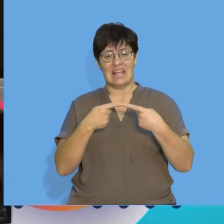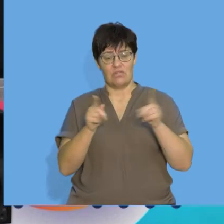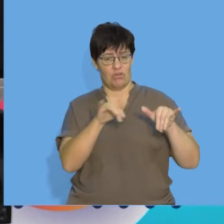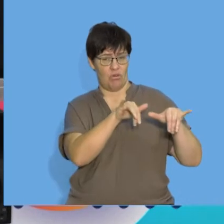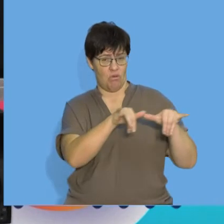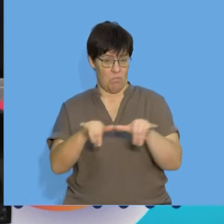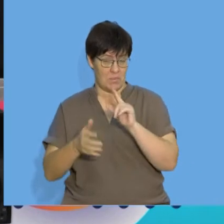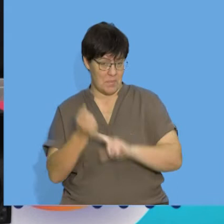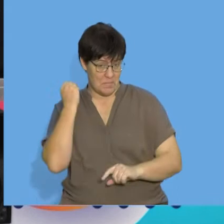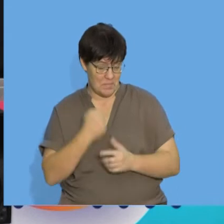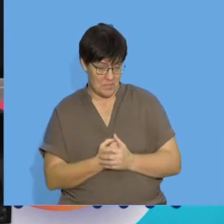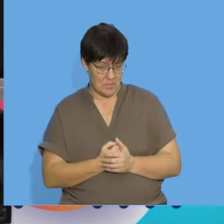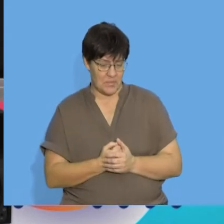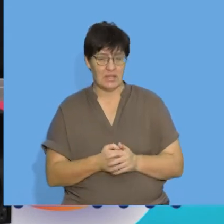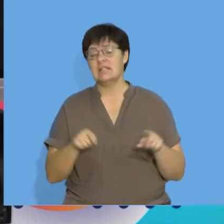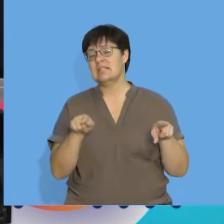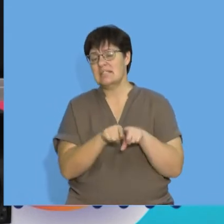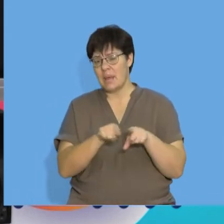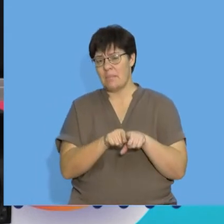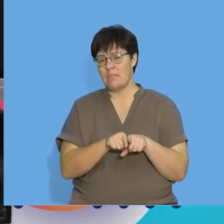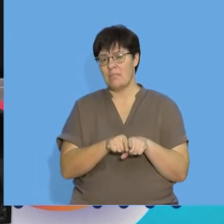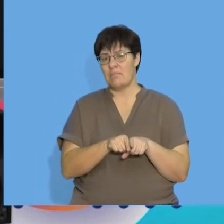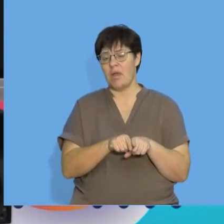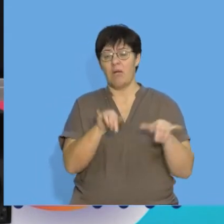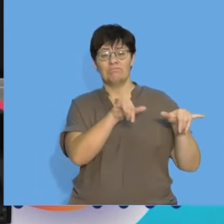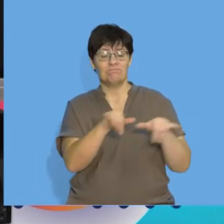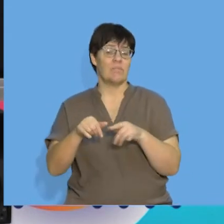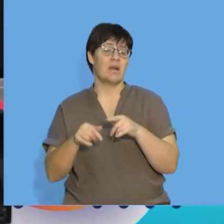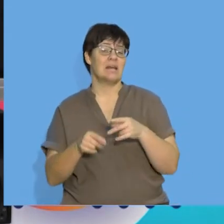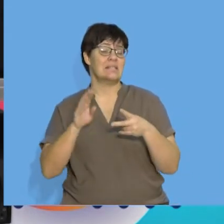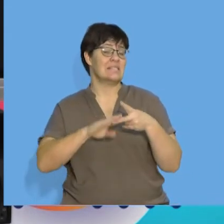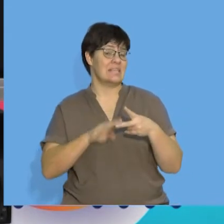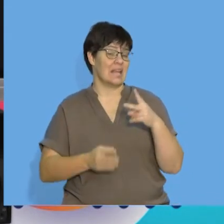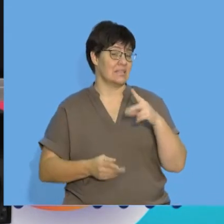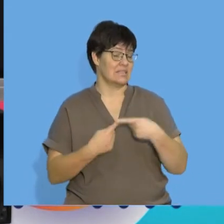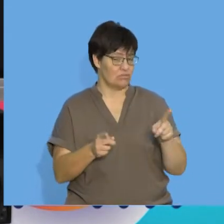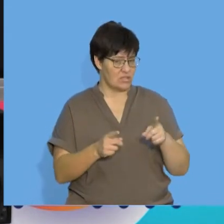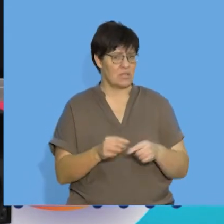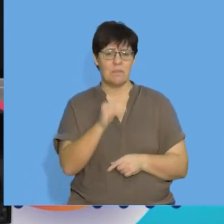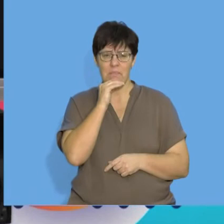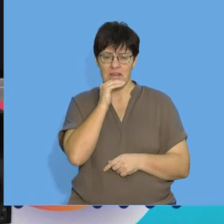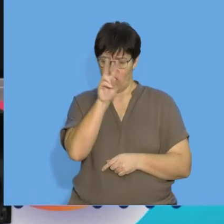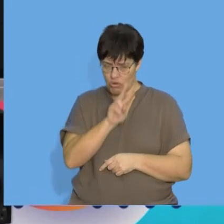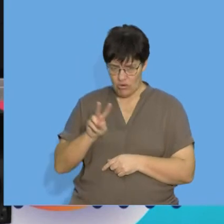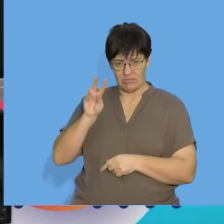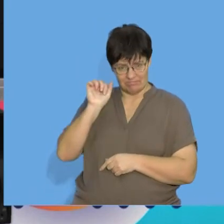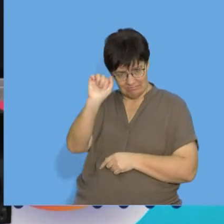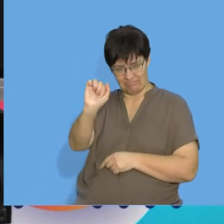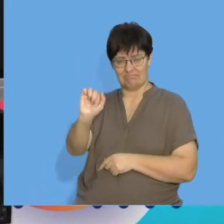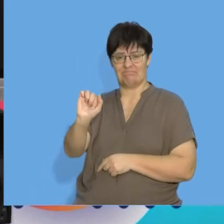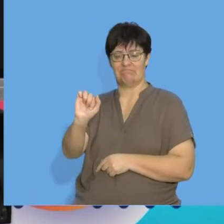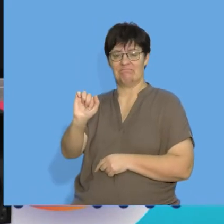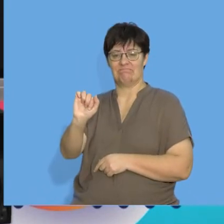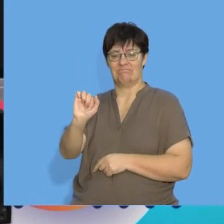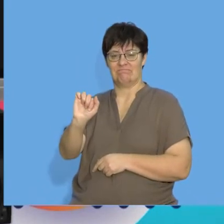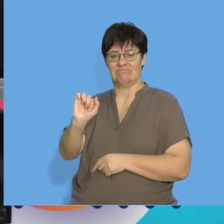We are also going to use the fact that a common second difference is a characteristic of a quadratic pattern in order